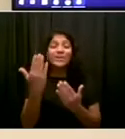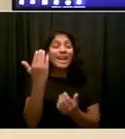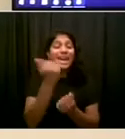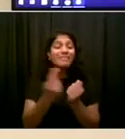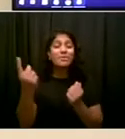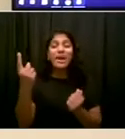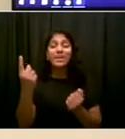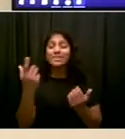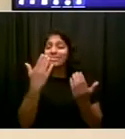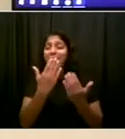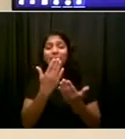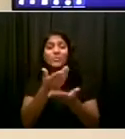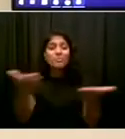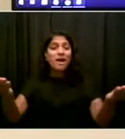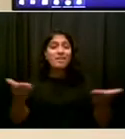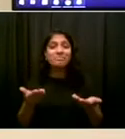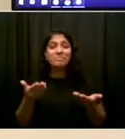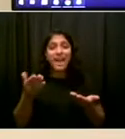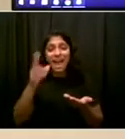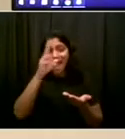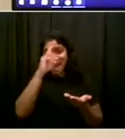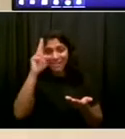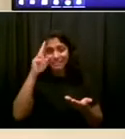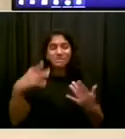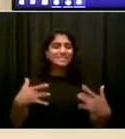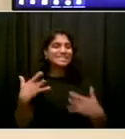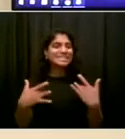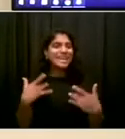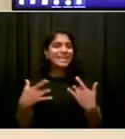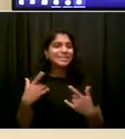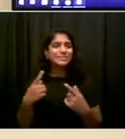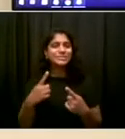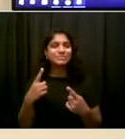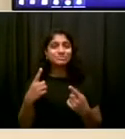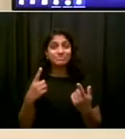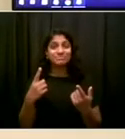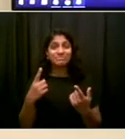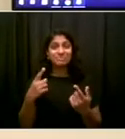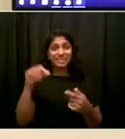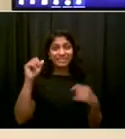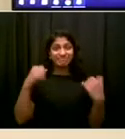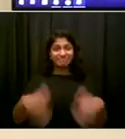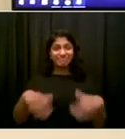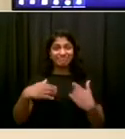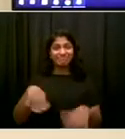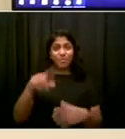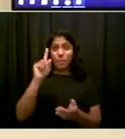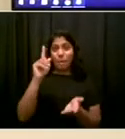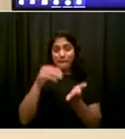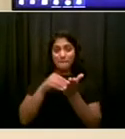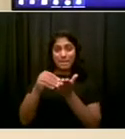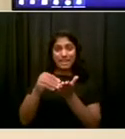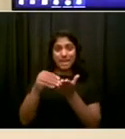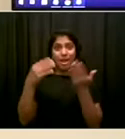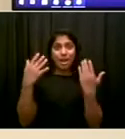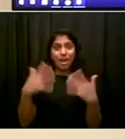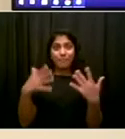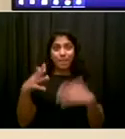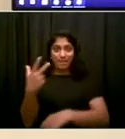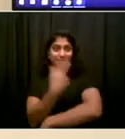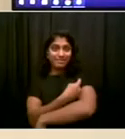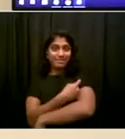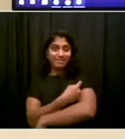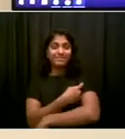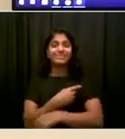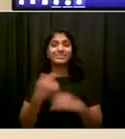millionth dose for New York City Health and Hospitals. Today with us, we have our nurse, Chelsea Whitfield, who will be